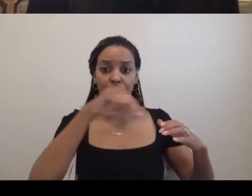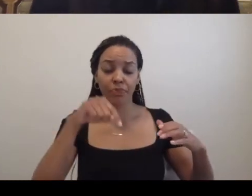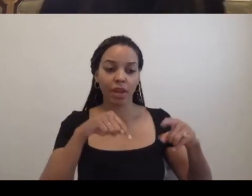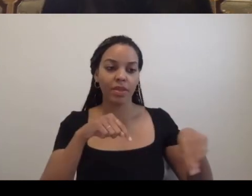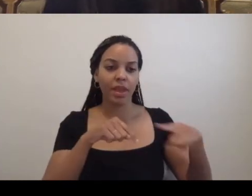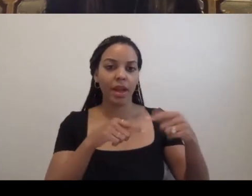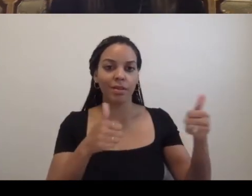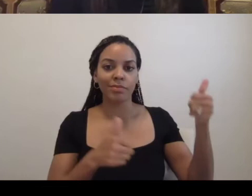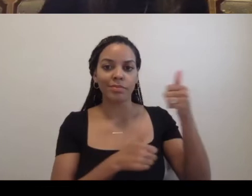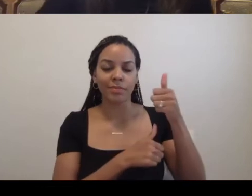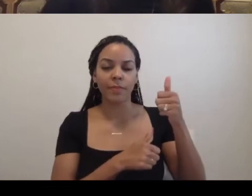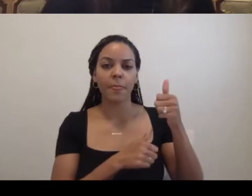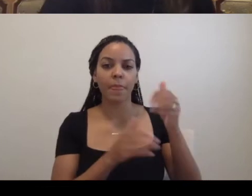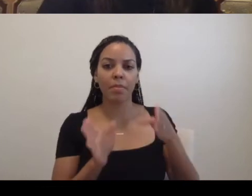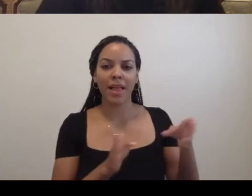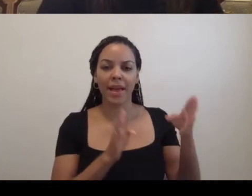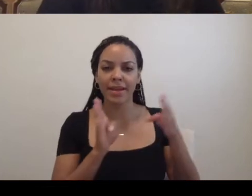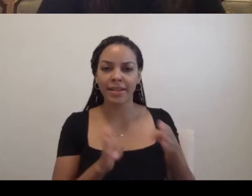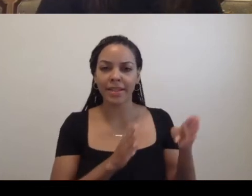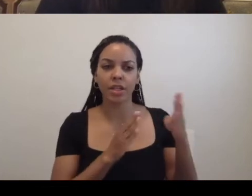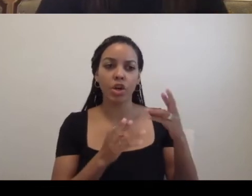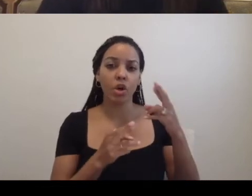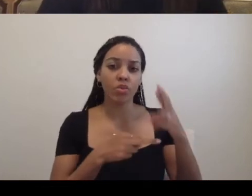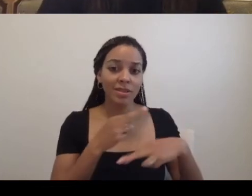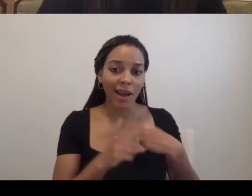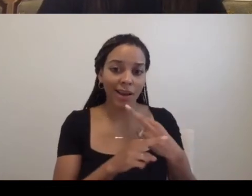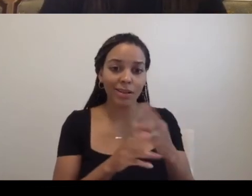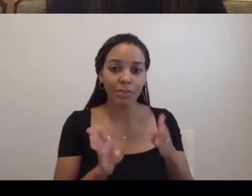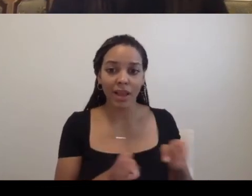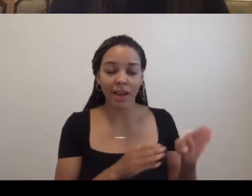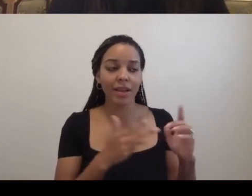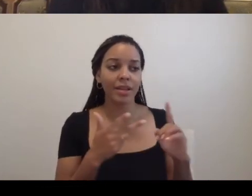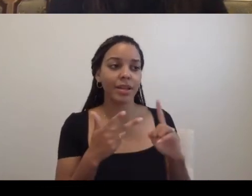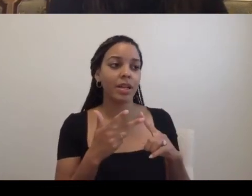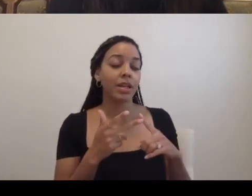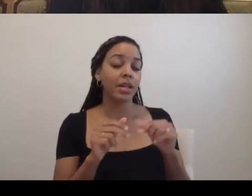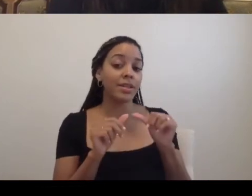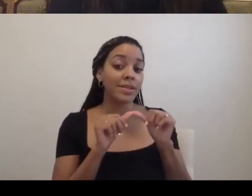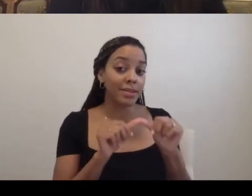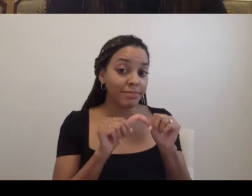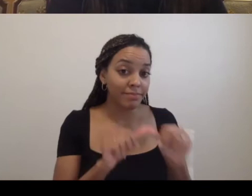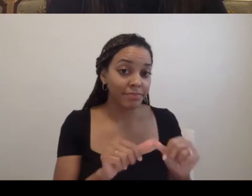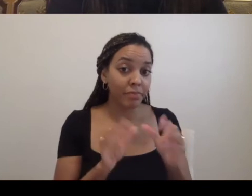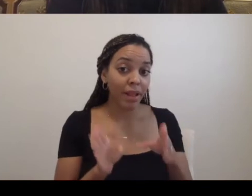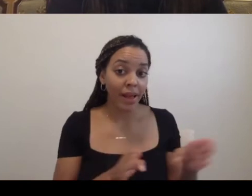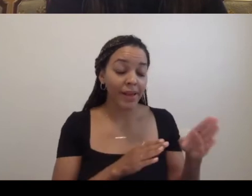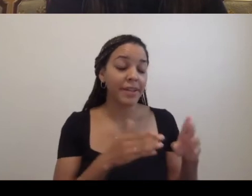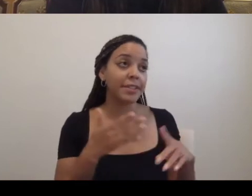end use planning, recycling planning, sustainability planning,